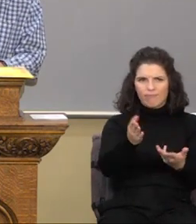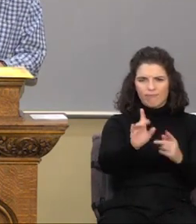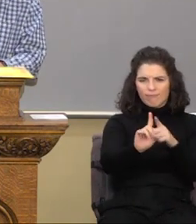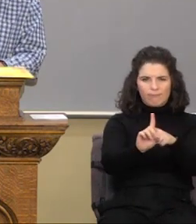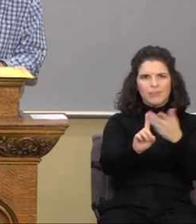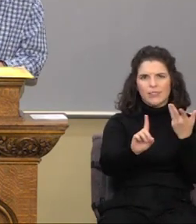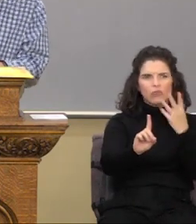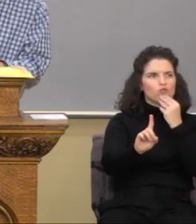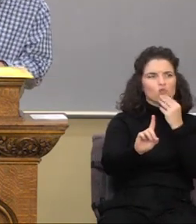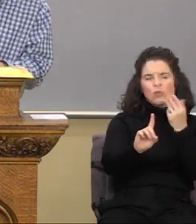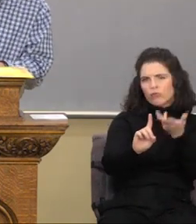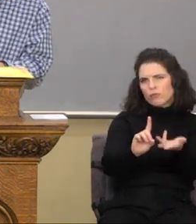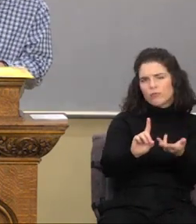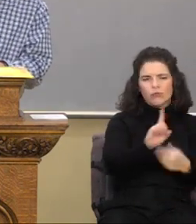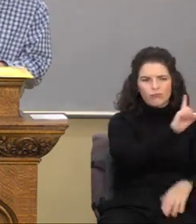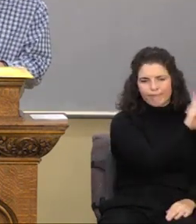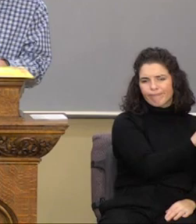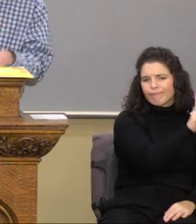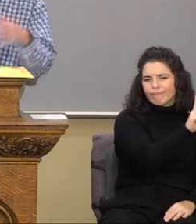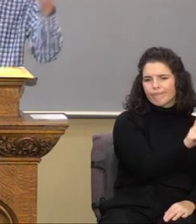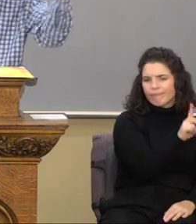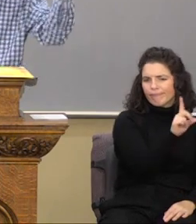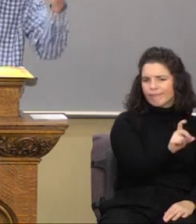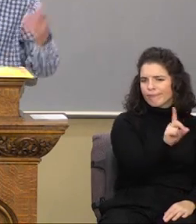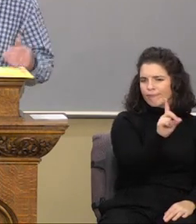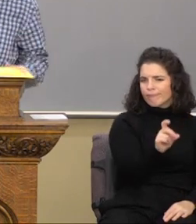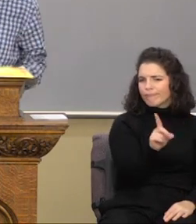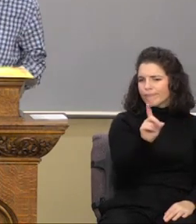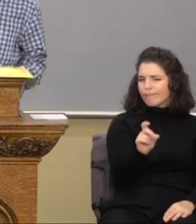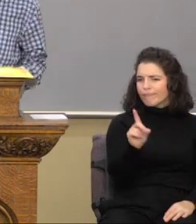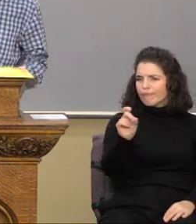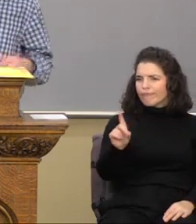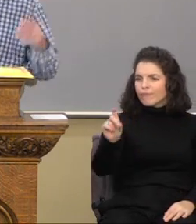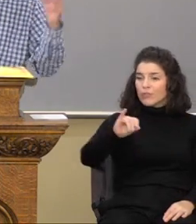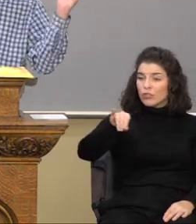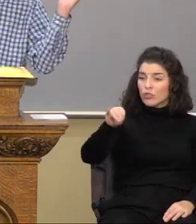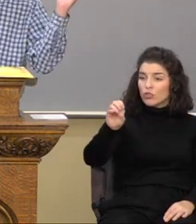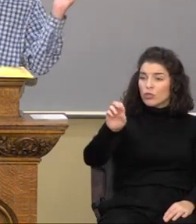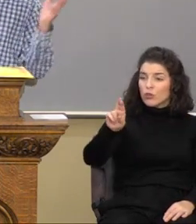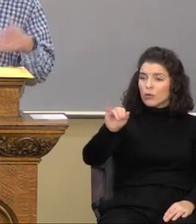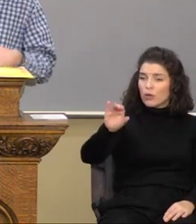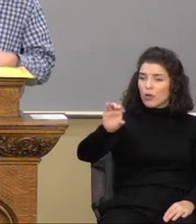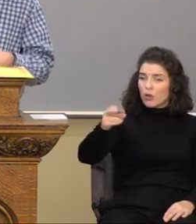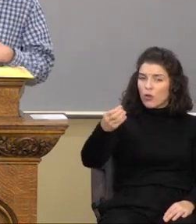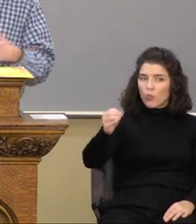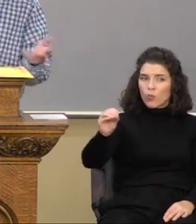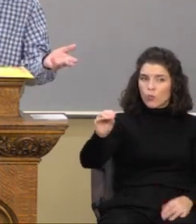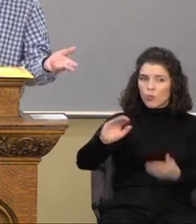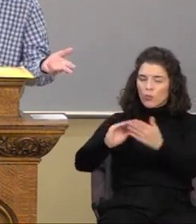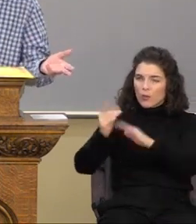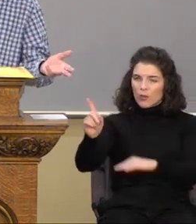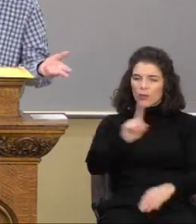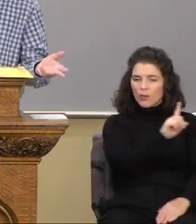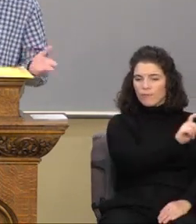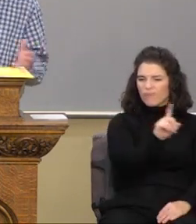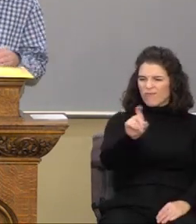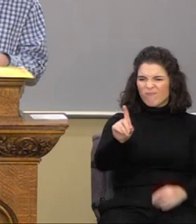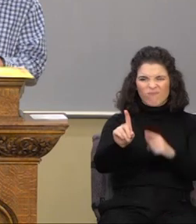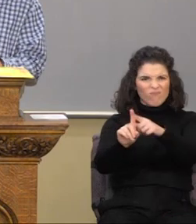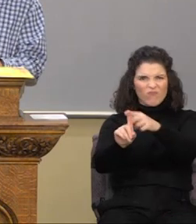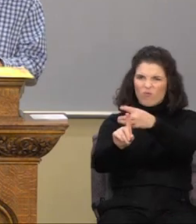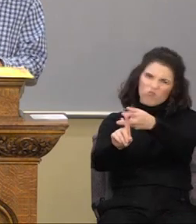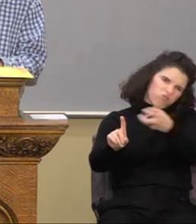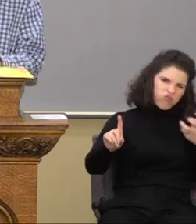Jerusalem. So, he's heading down to Jericho and, and he gets robbed, all right? He gets stripped, he's ripped off, he's left half dead. Verse